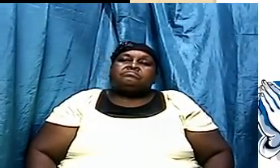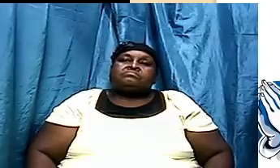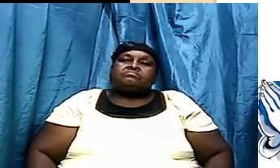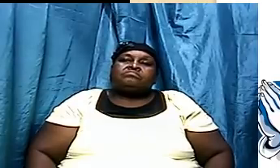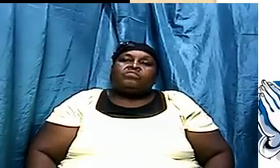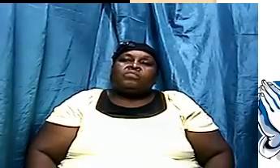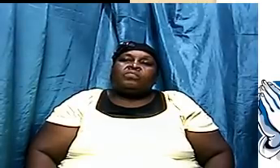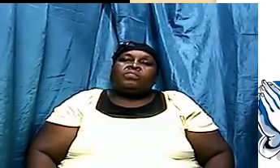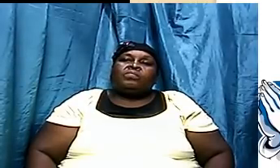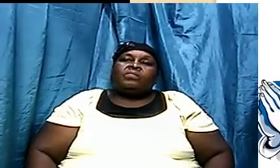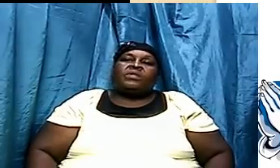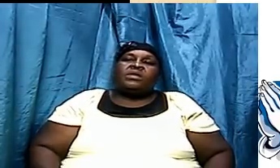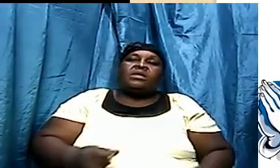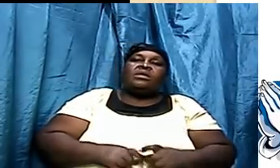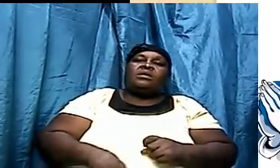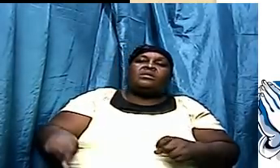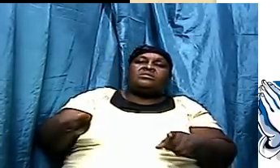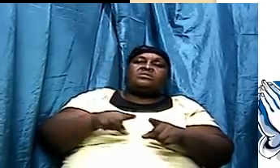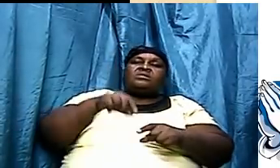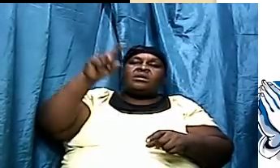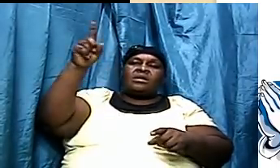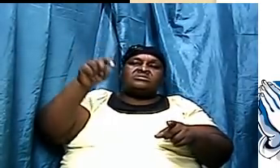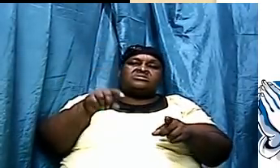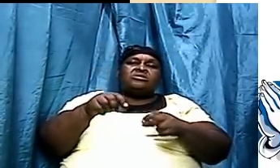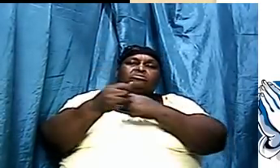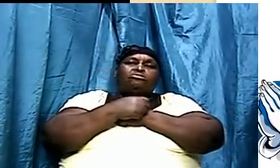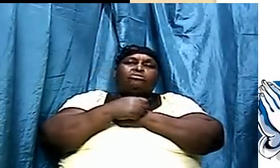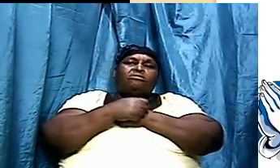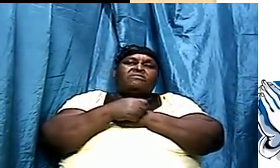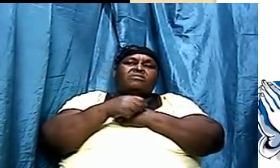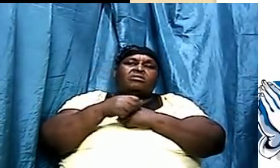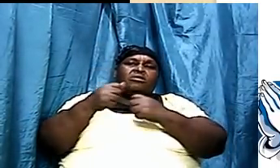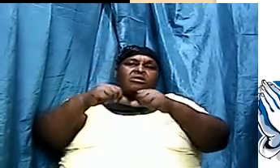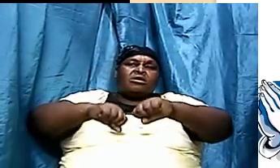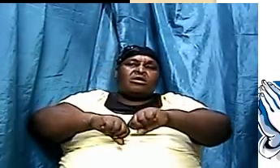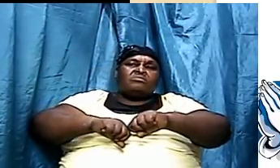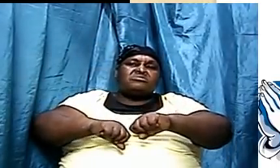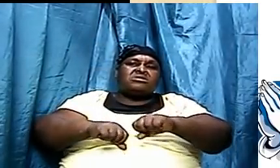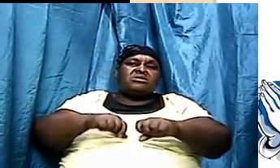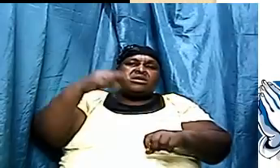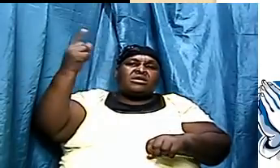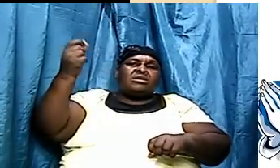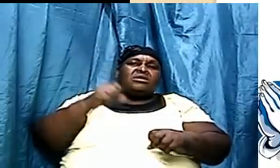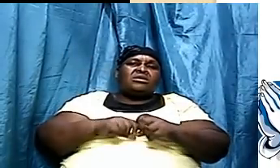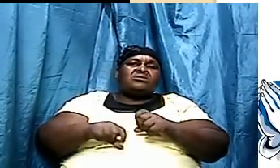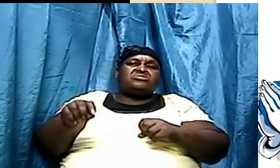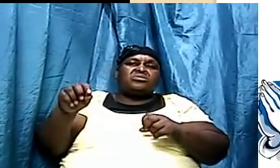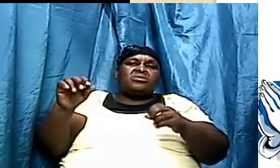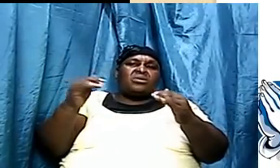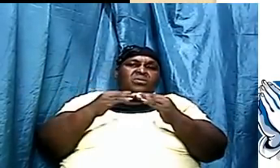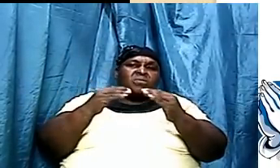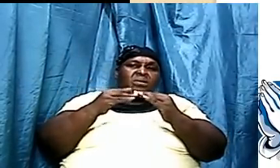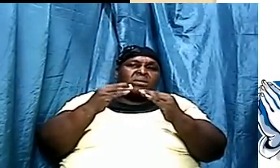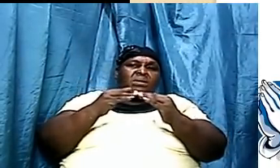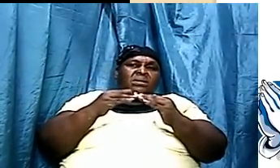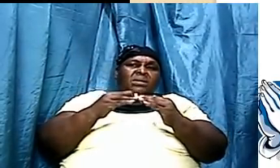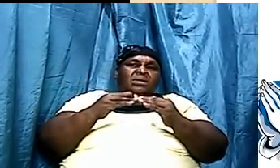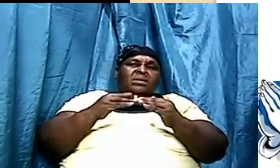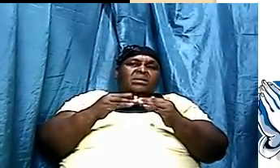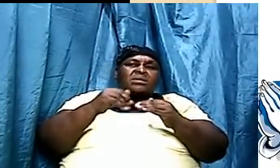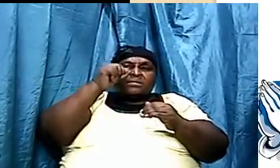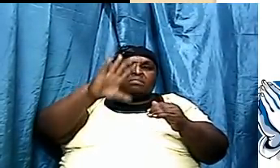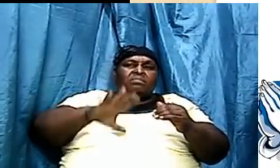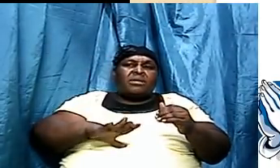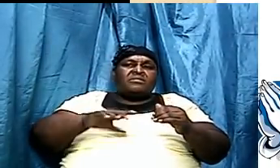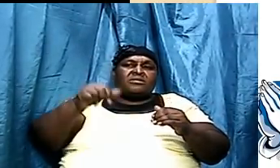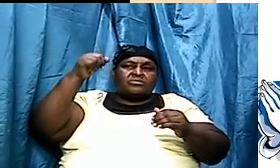as accurate as he was about science he's equally accurate about the man who rejects God and what will